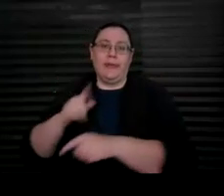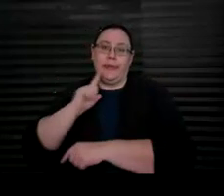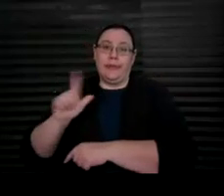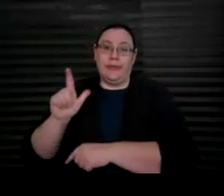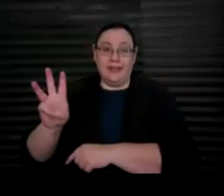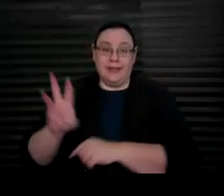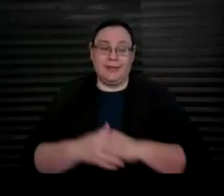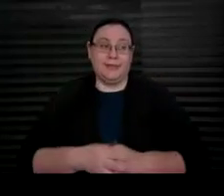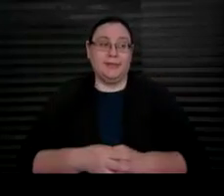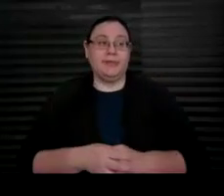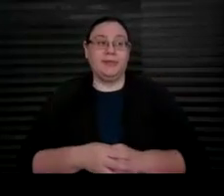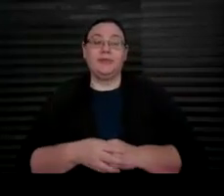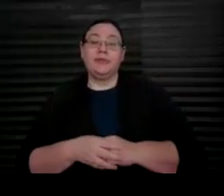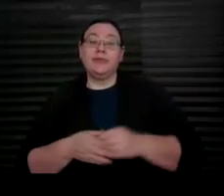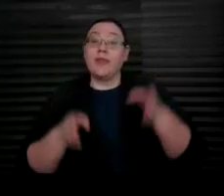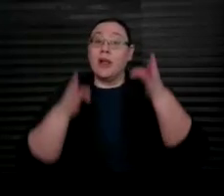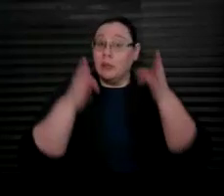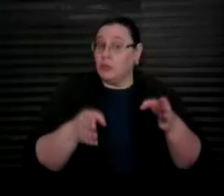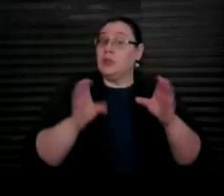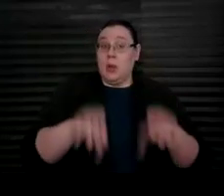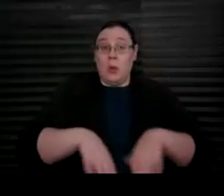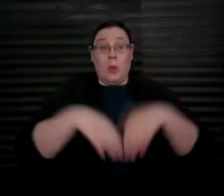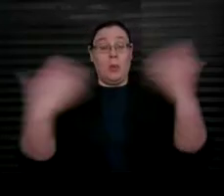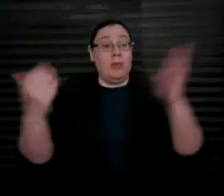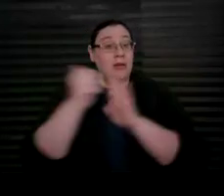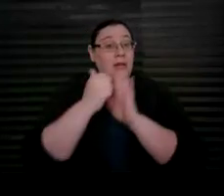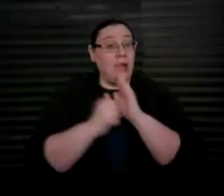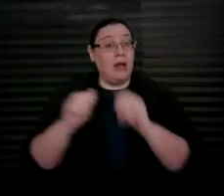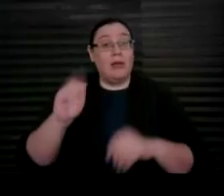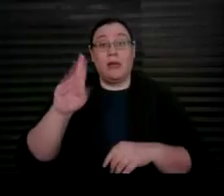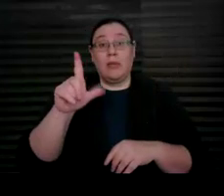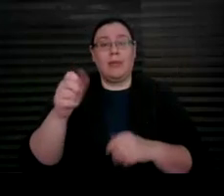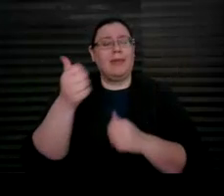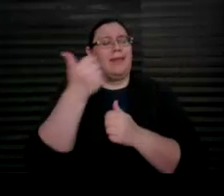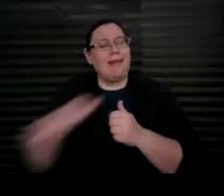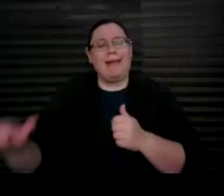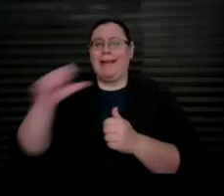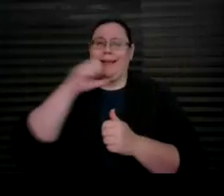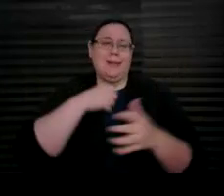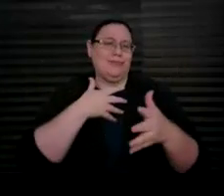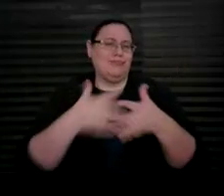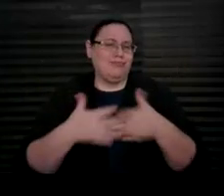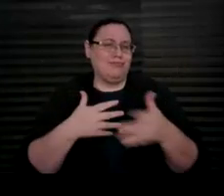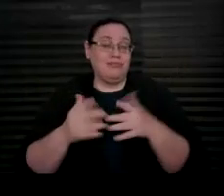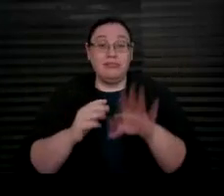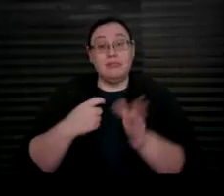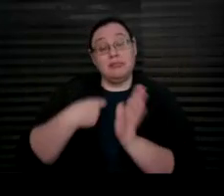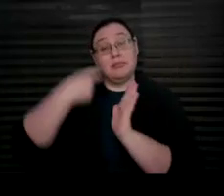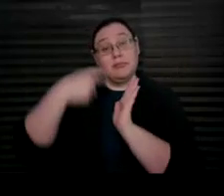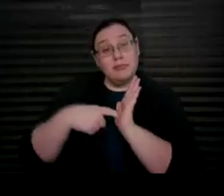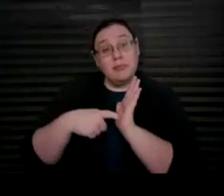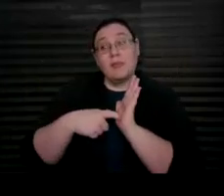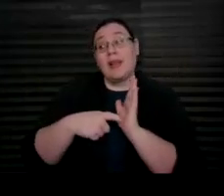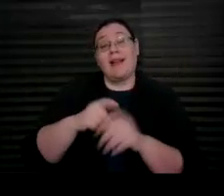• A person can open an ABLE account at any age. • please note that the